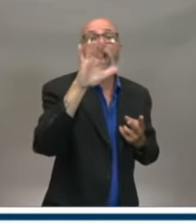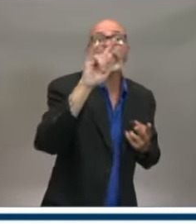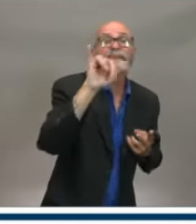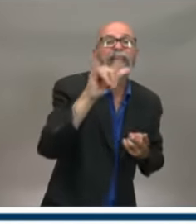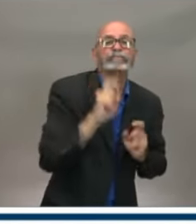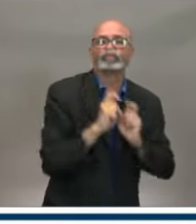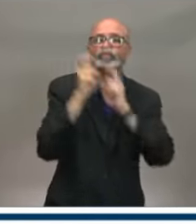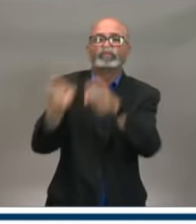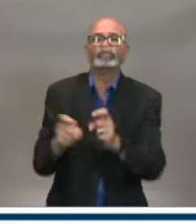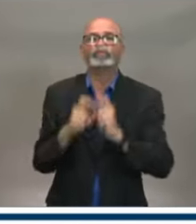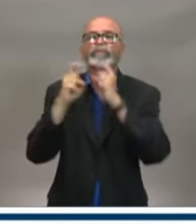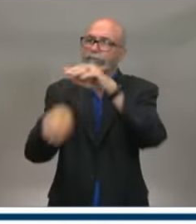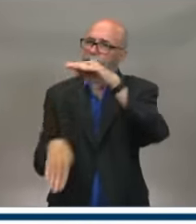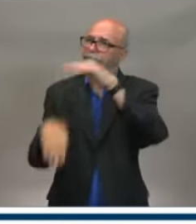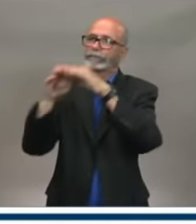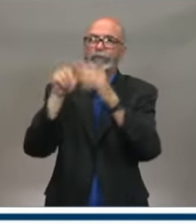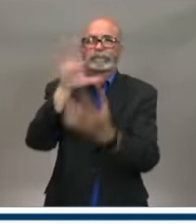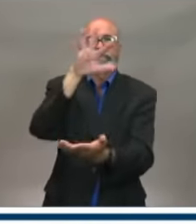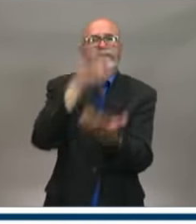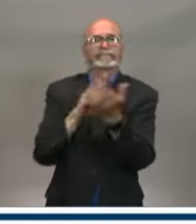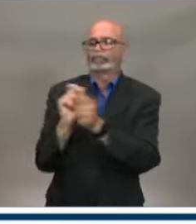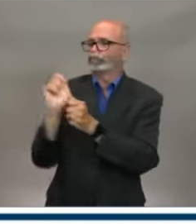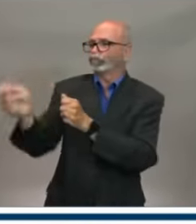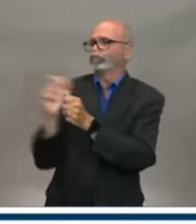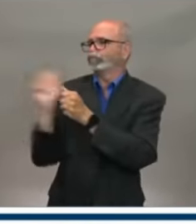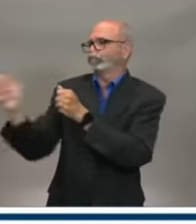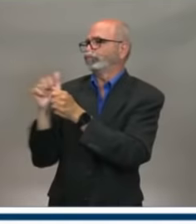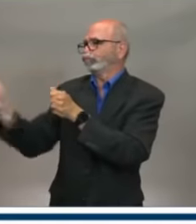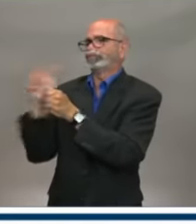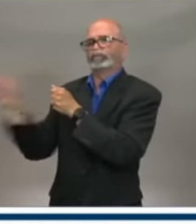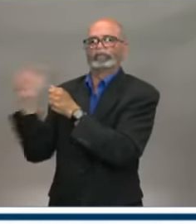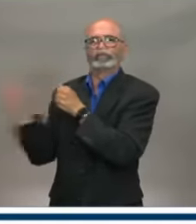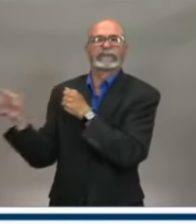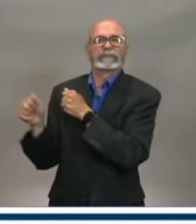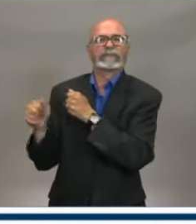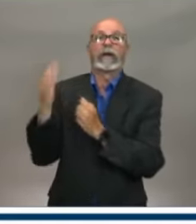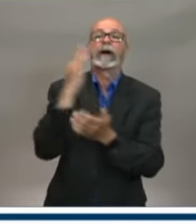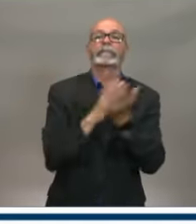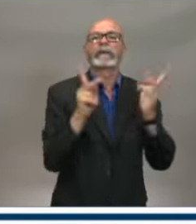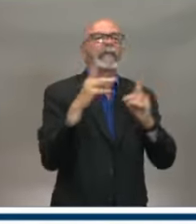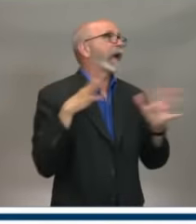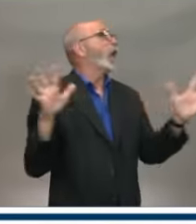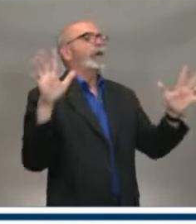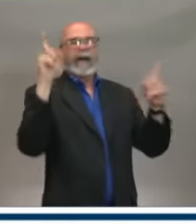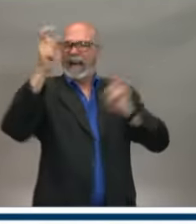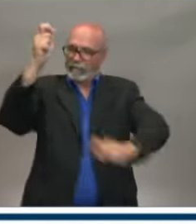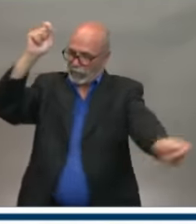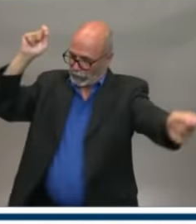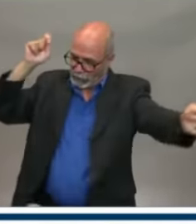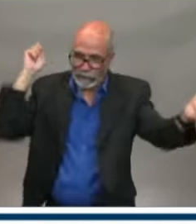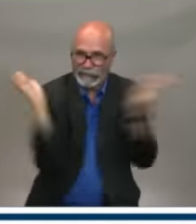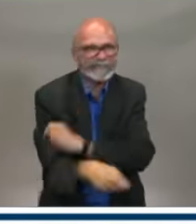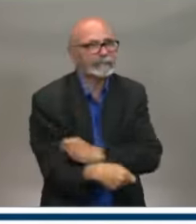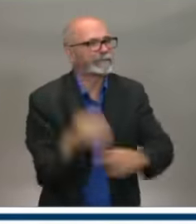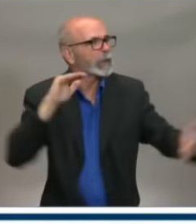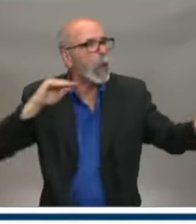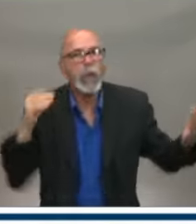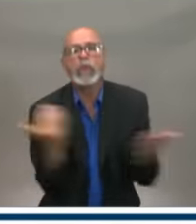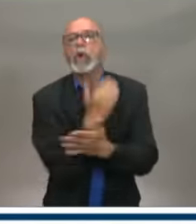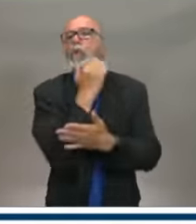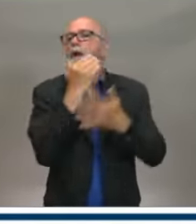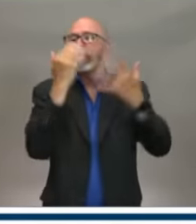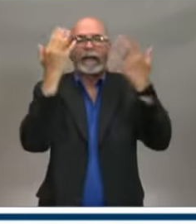$5,000. Many of you have to operate under entirely new conditions and maybe even change your business model.